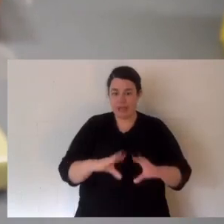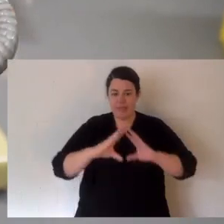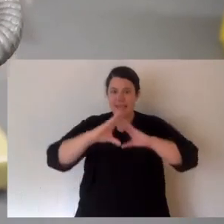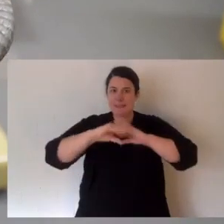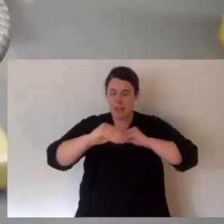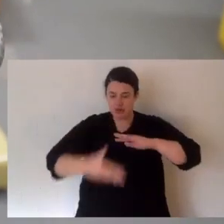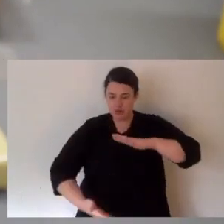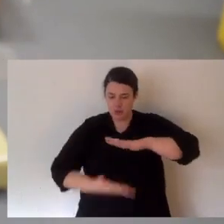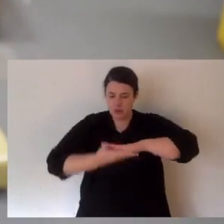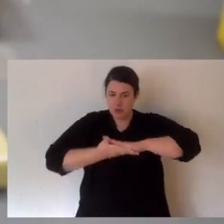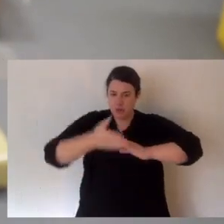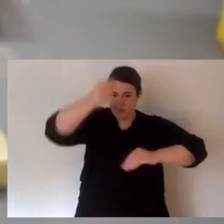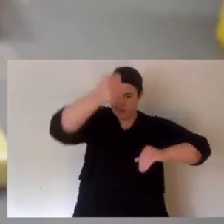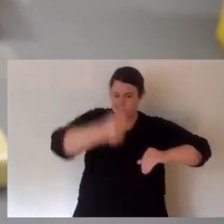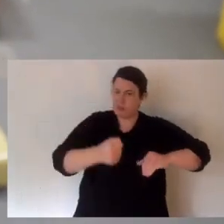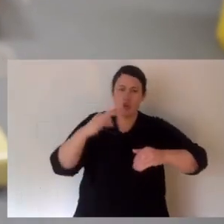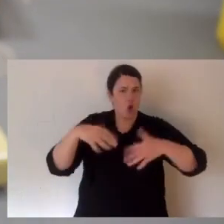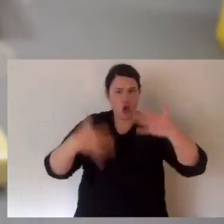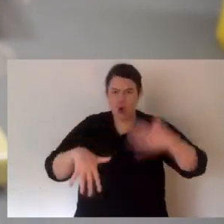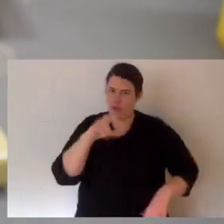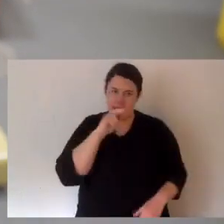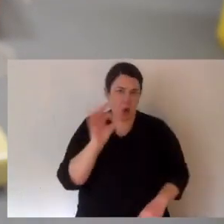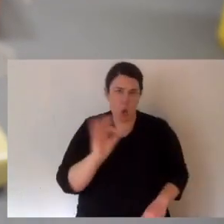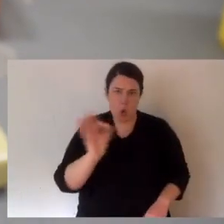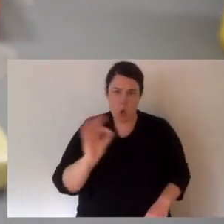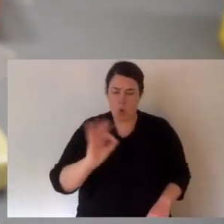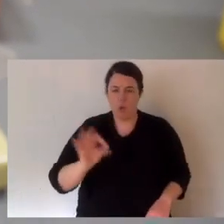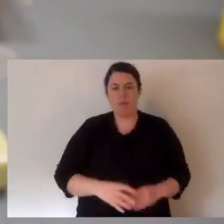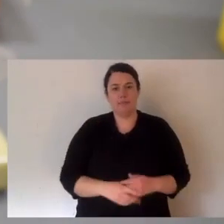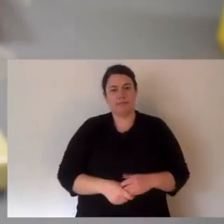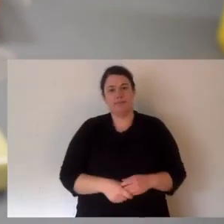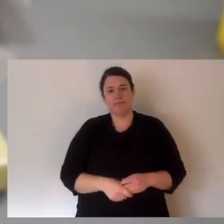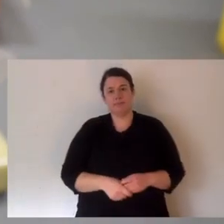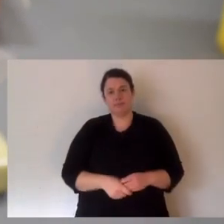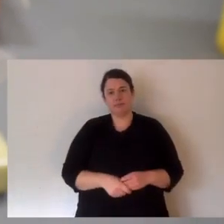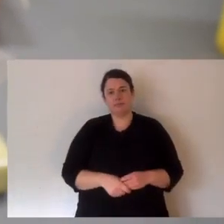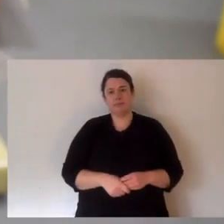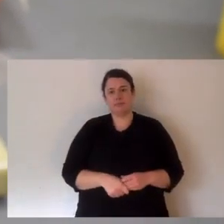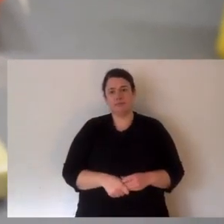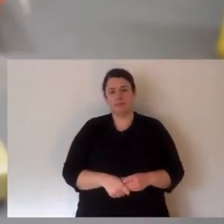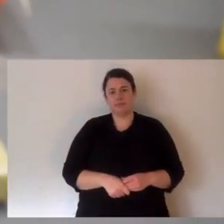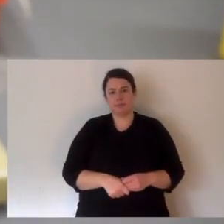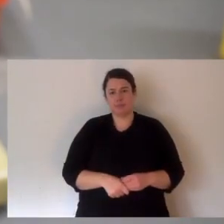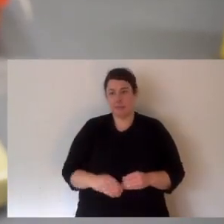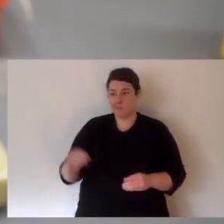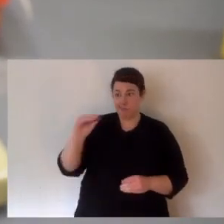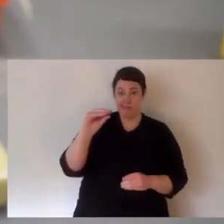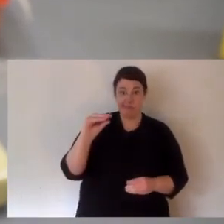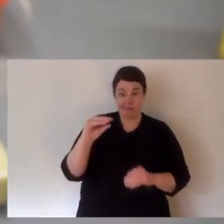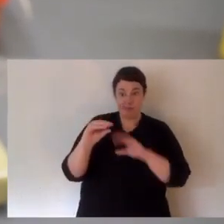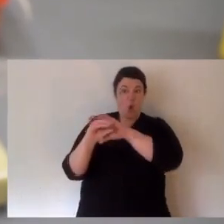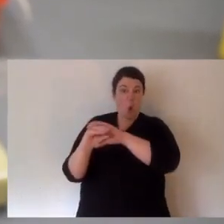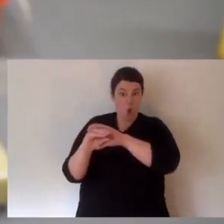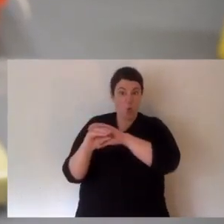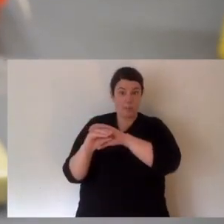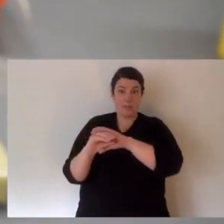here's our snake. Here's the vial. Now what we've got to do is bite on. Bang! Wow! Two fangs. Look at that venom